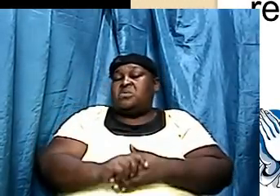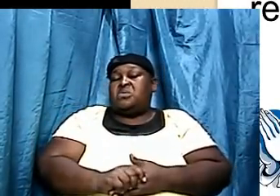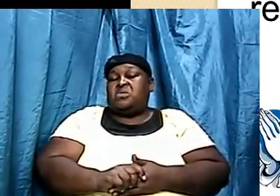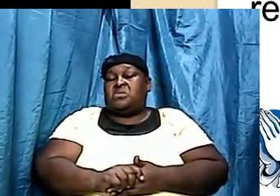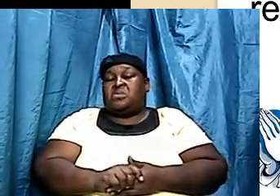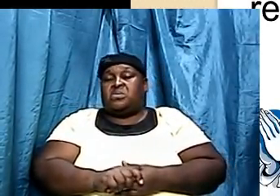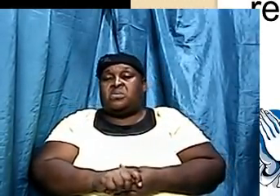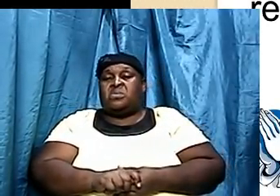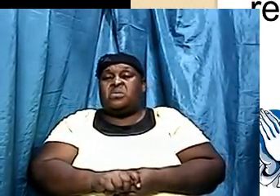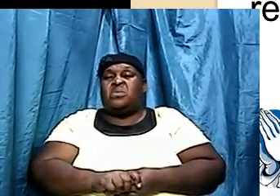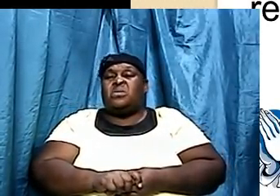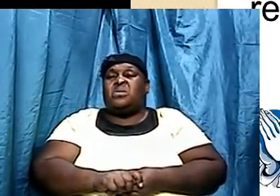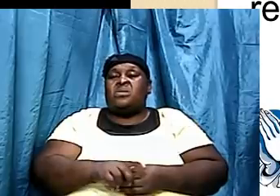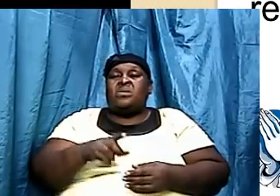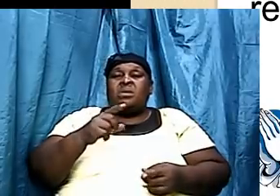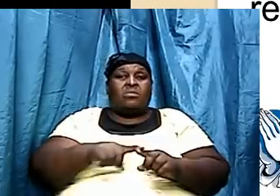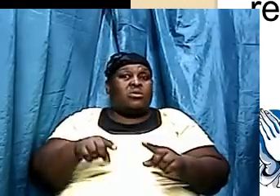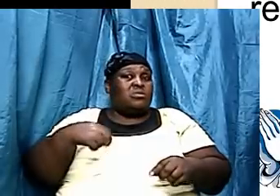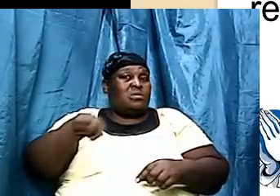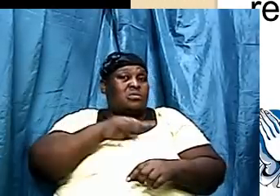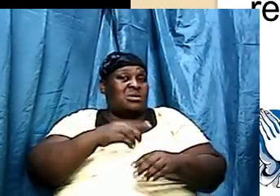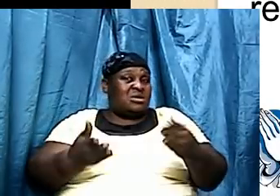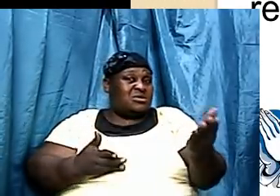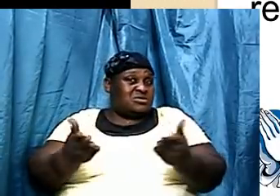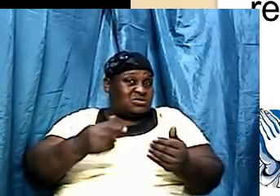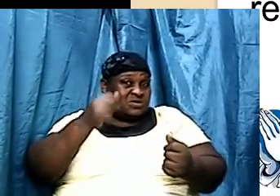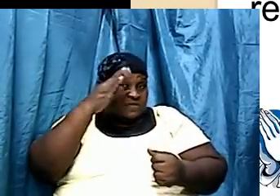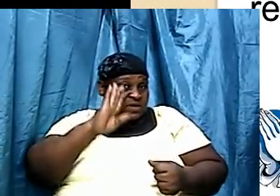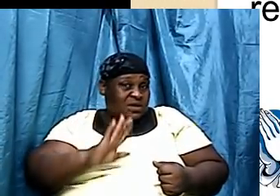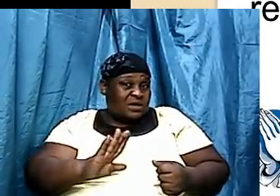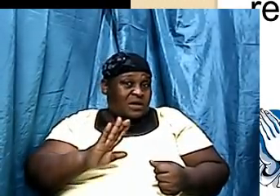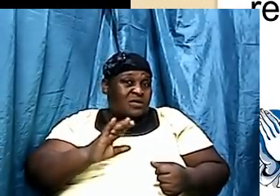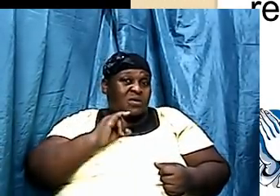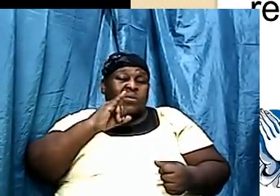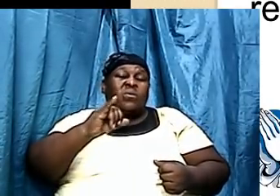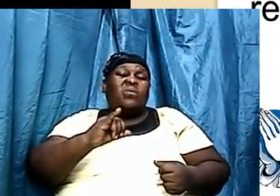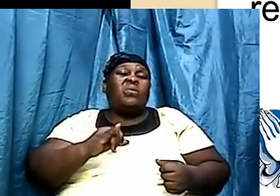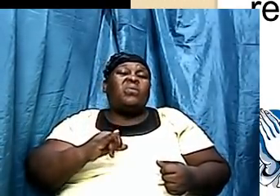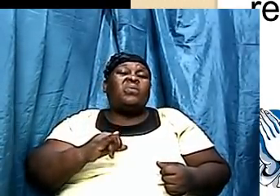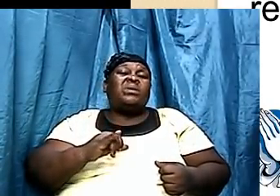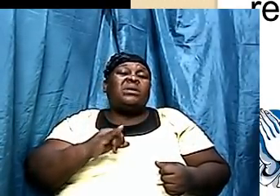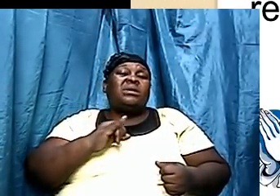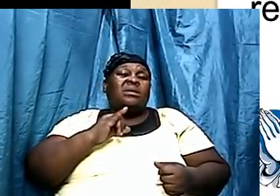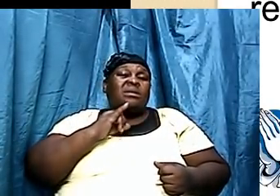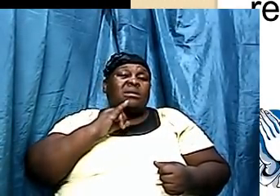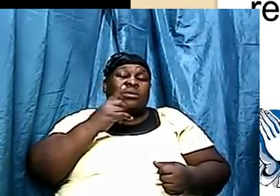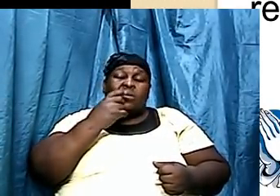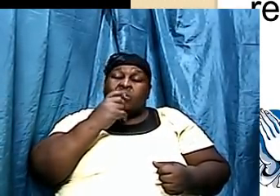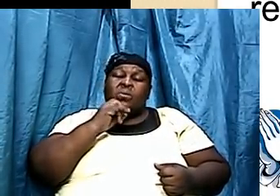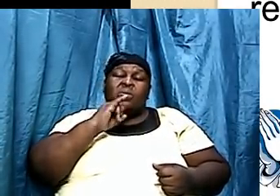But we serve a God who existed in the past, present, and the future. He put those things there